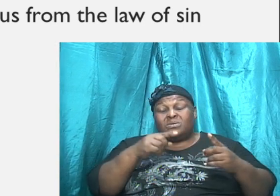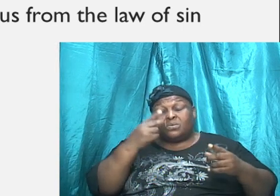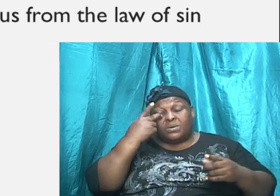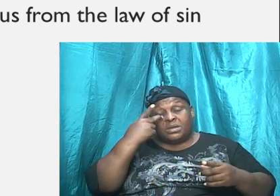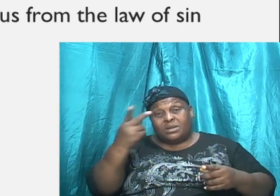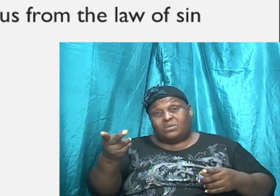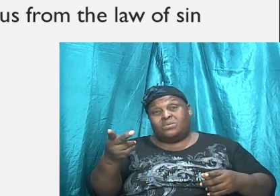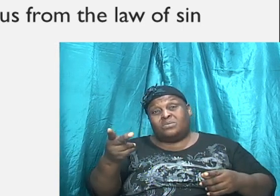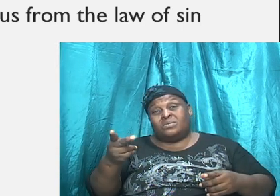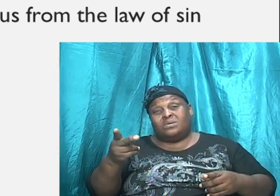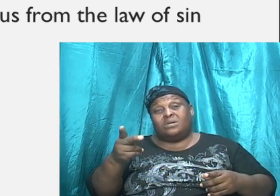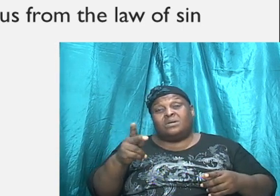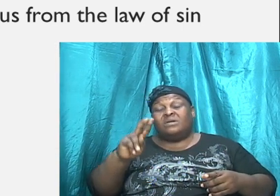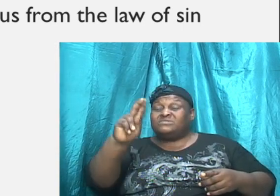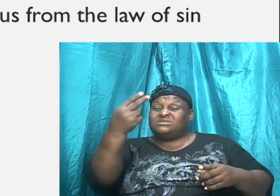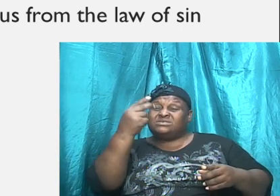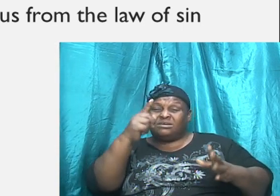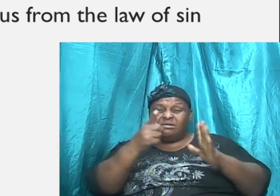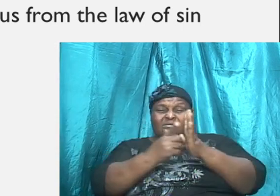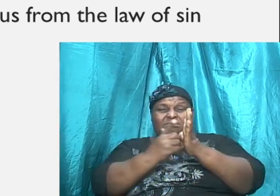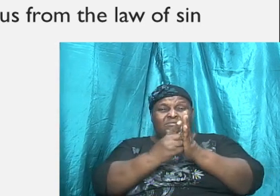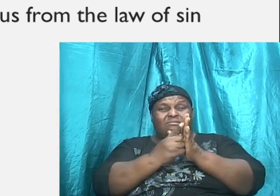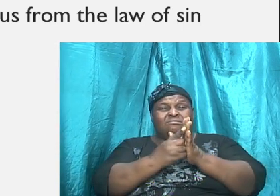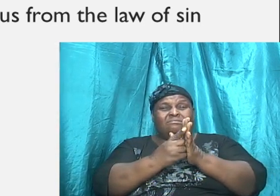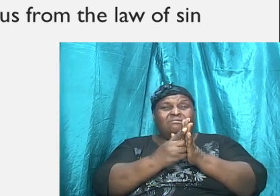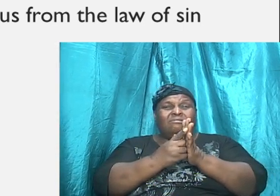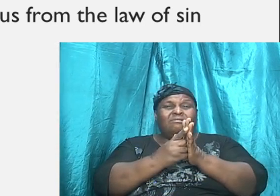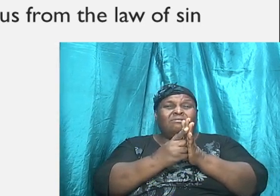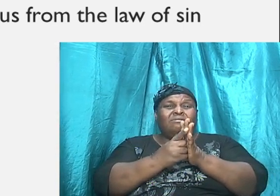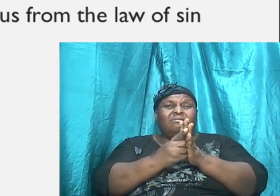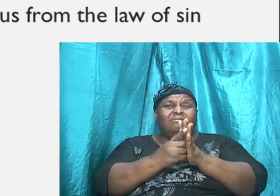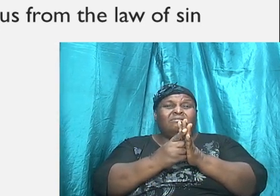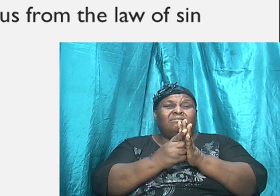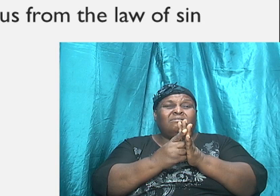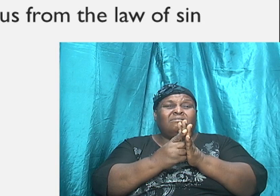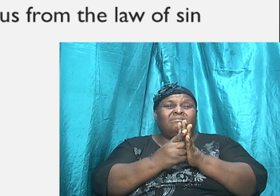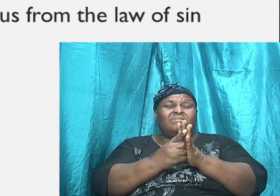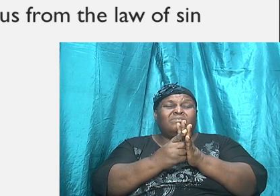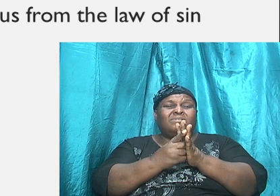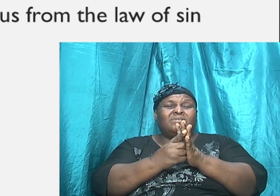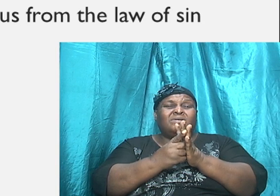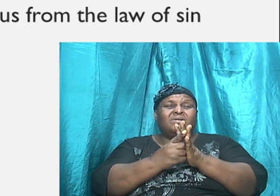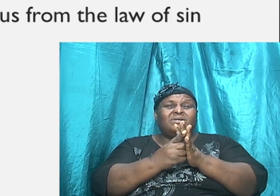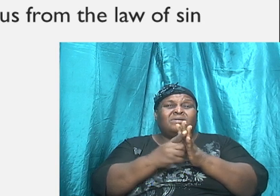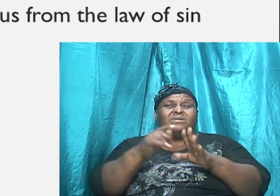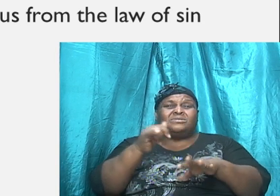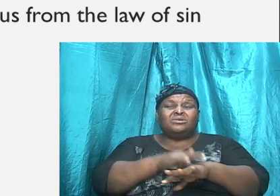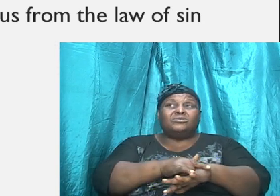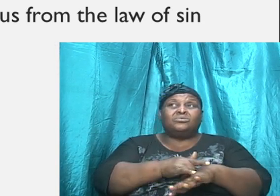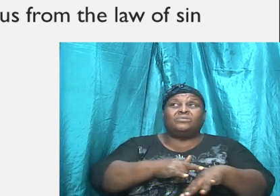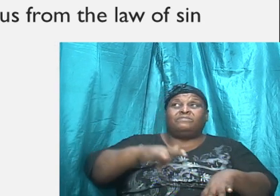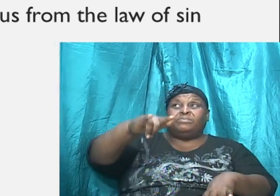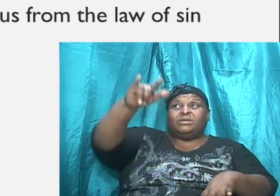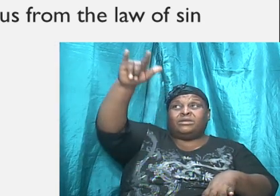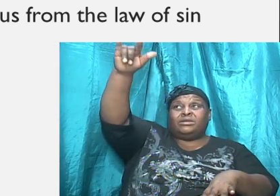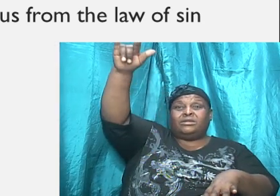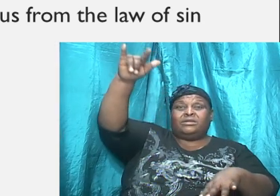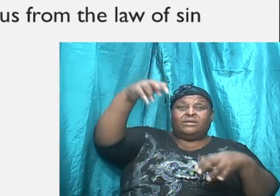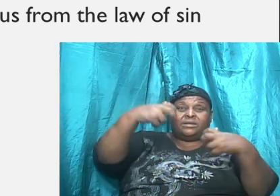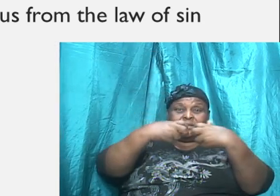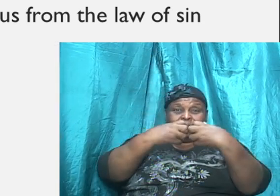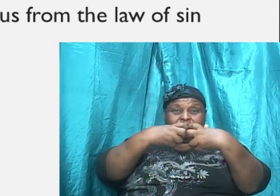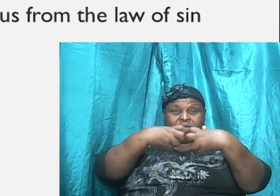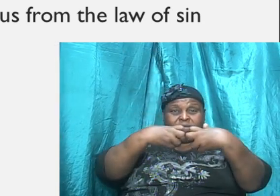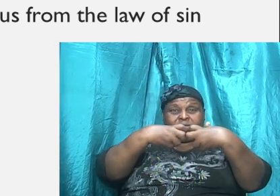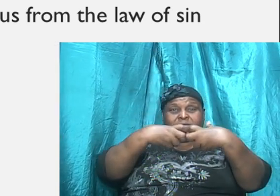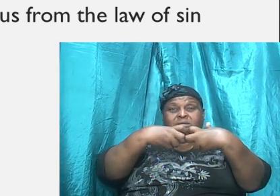law of motions, we find that aircraft and jet engines were able